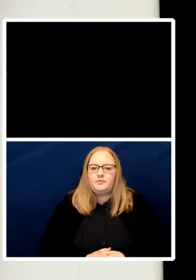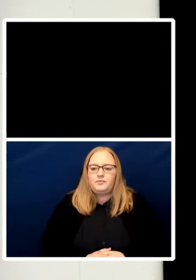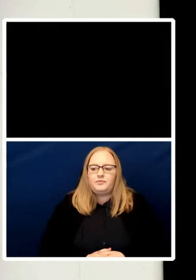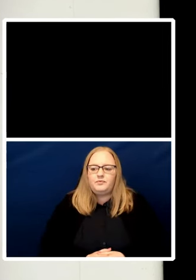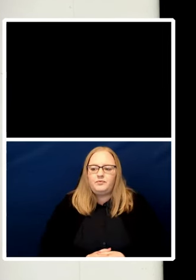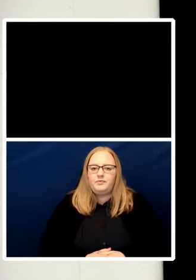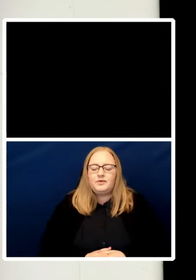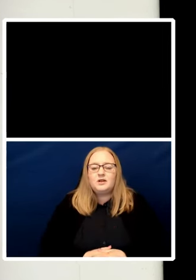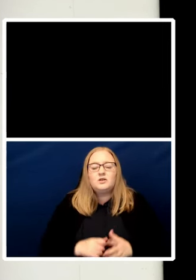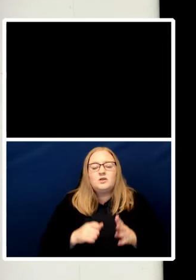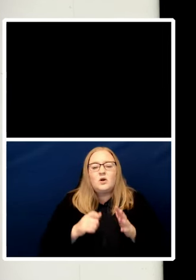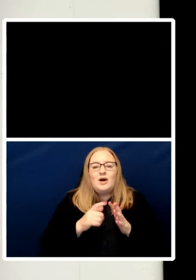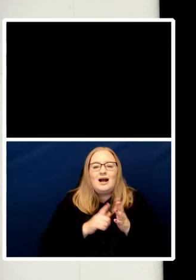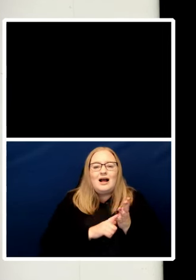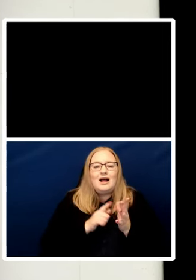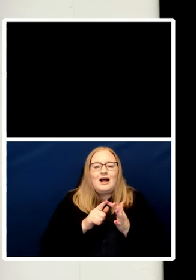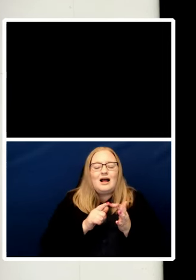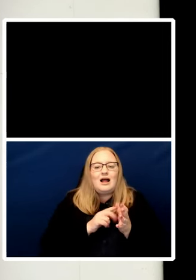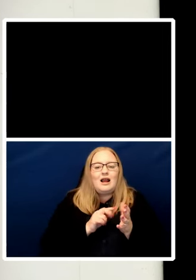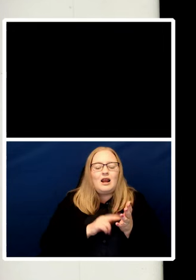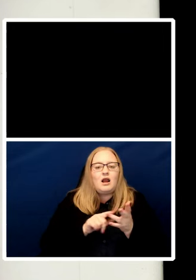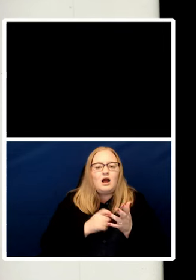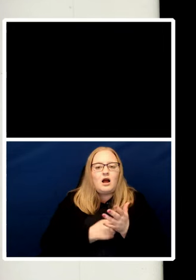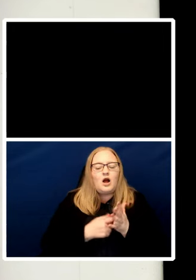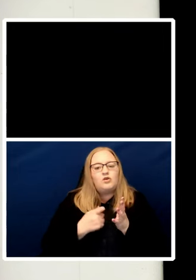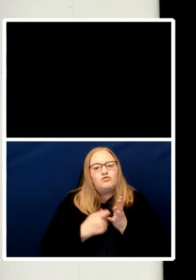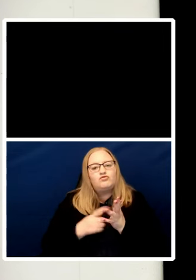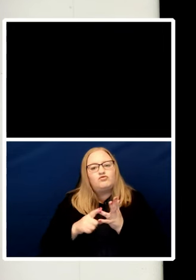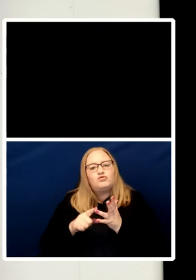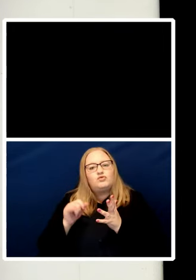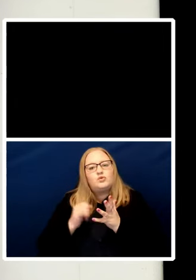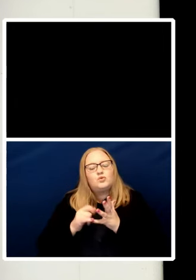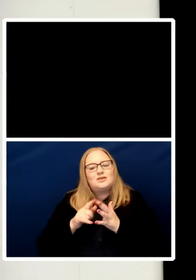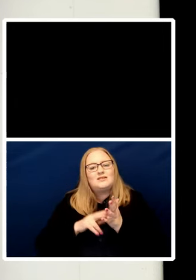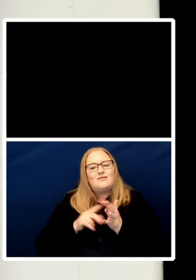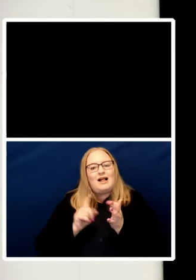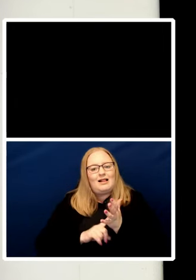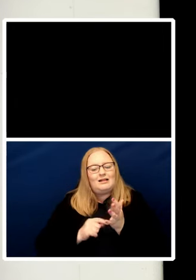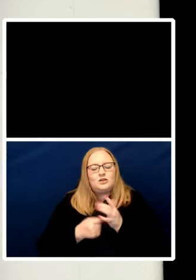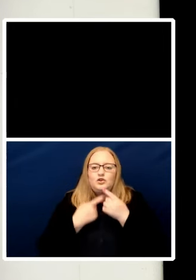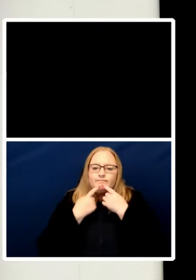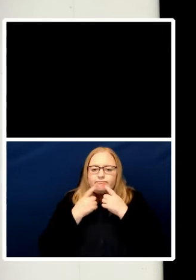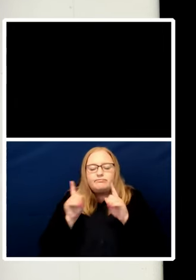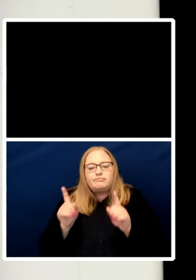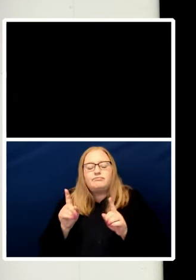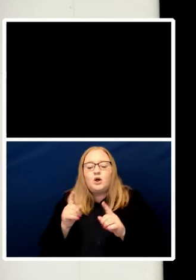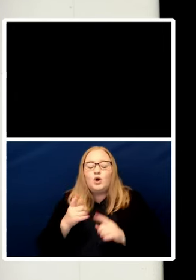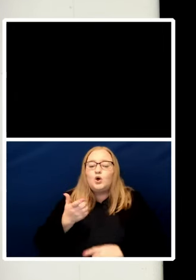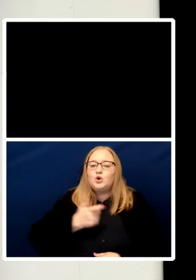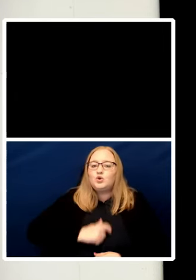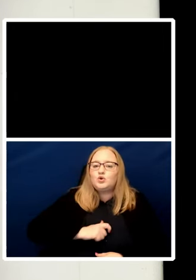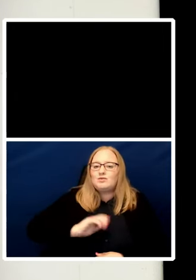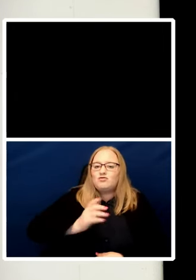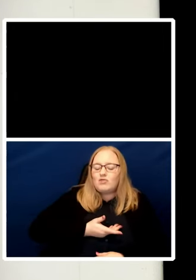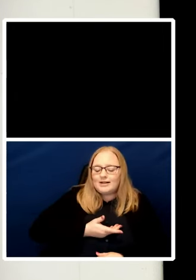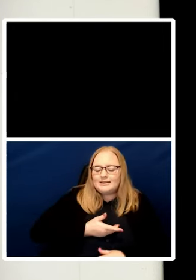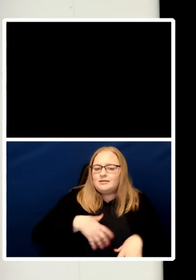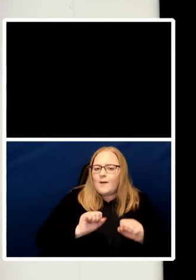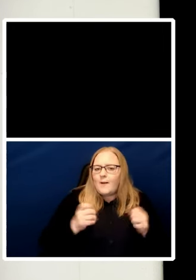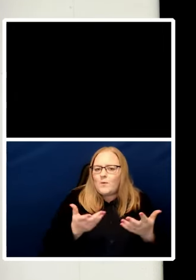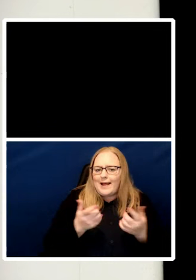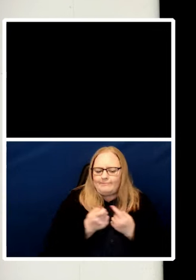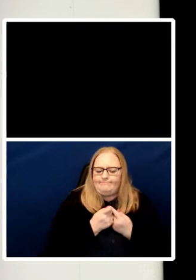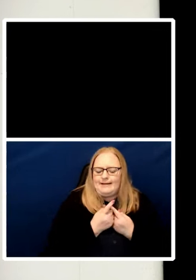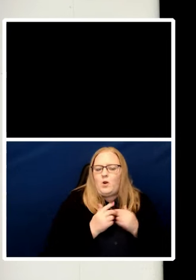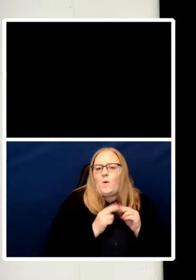adage that human rights begin in small places close to home, it's in the personal sphere that